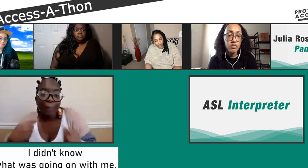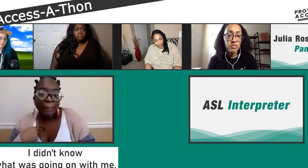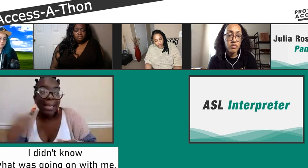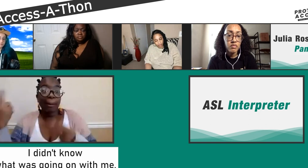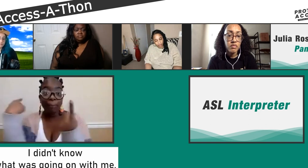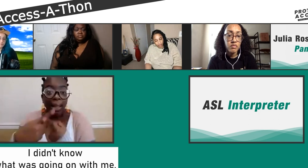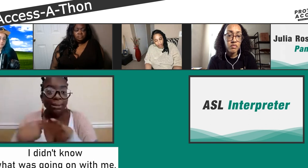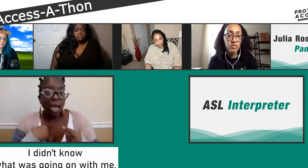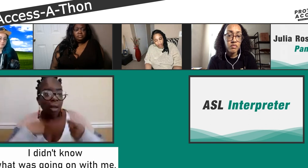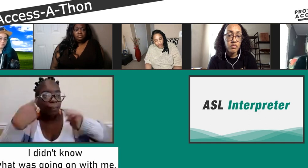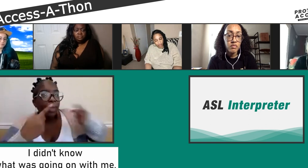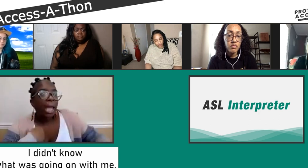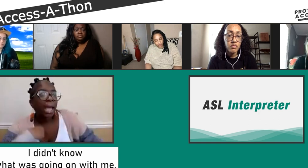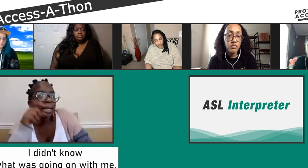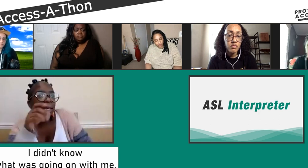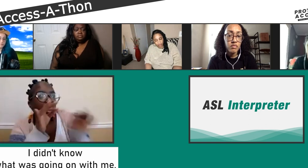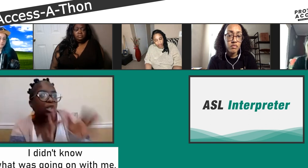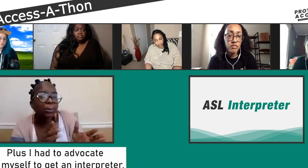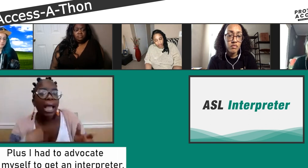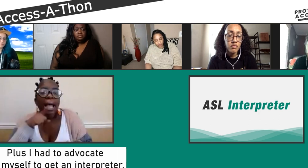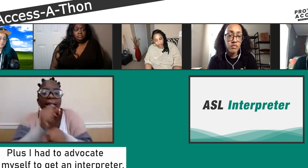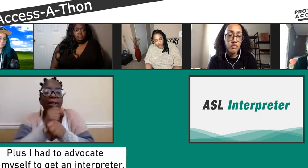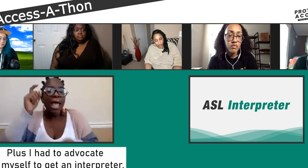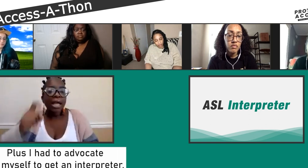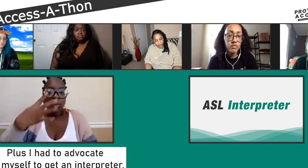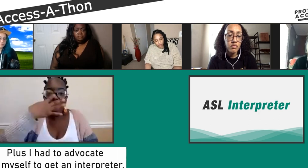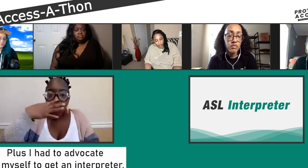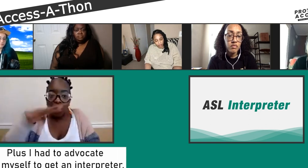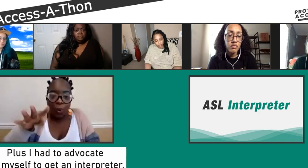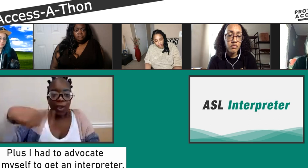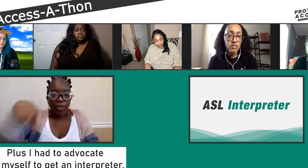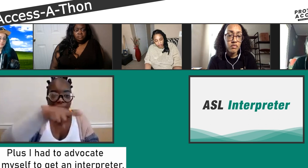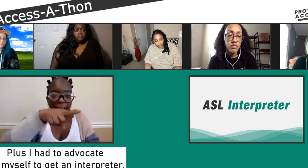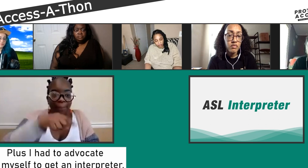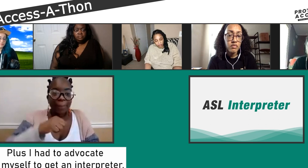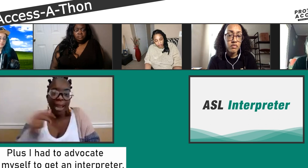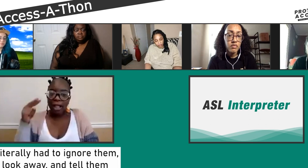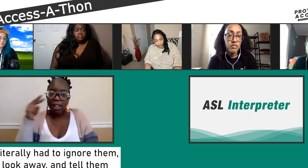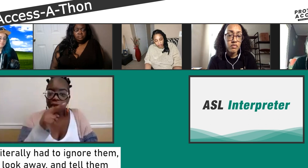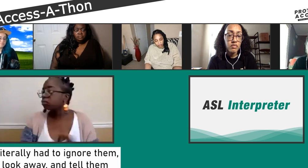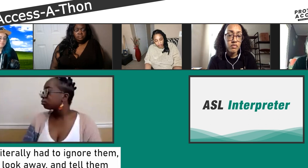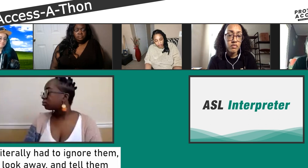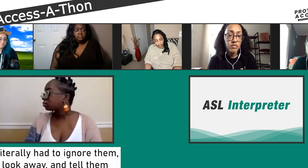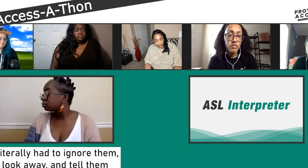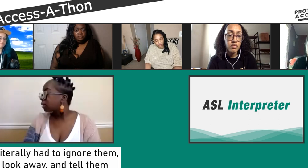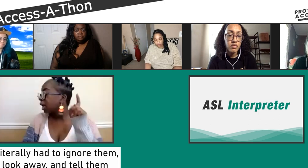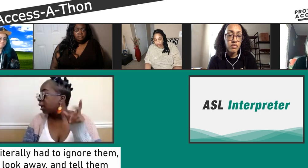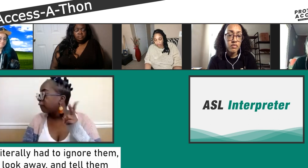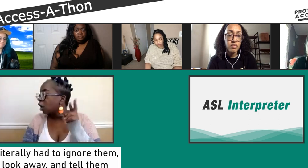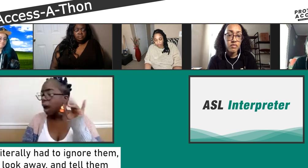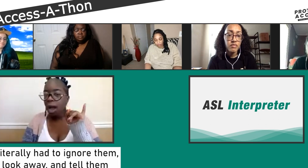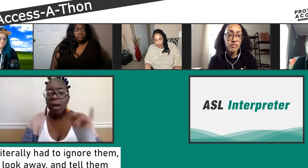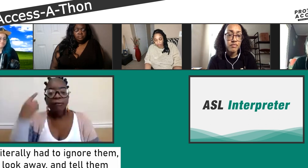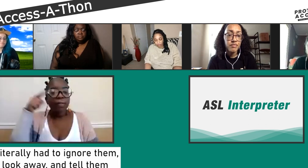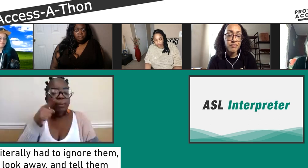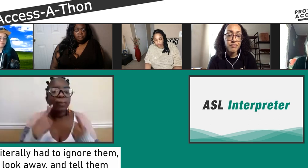it was numb, and that it was closing. And these are things that are happening to me, and I'm struggling. And all I needed was an interpreter, but I was ignored, you